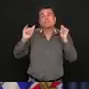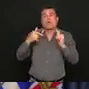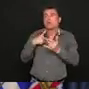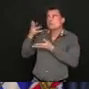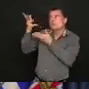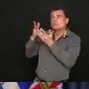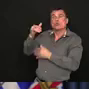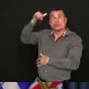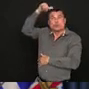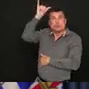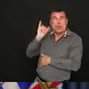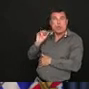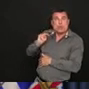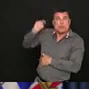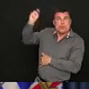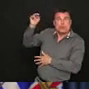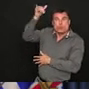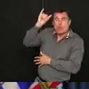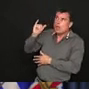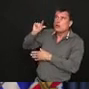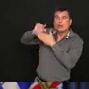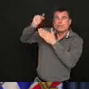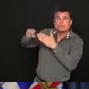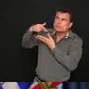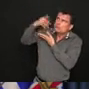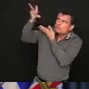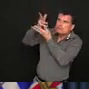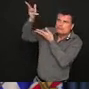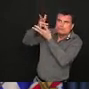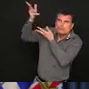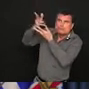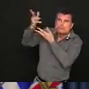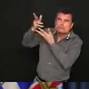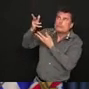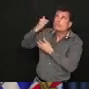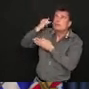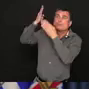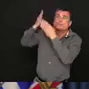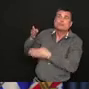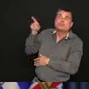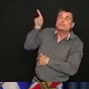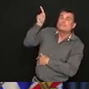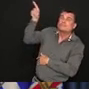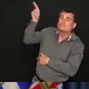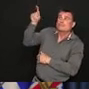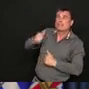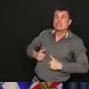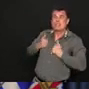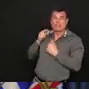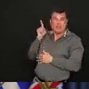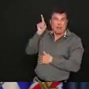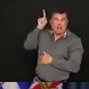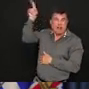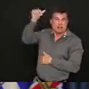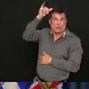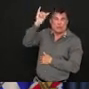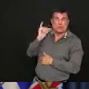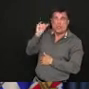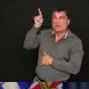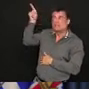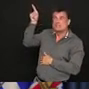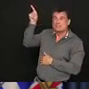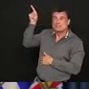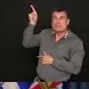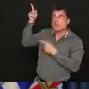to evacuate to a larger acute care facility Yukoners can count on British Columbians to be there for them. So we're going